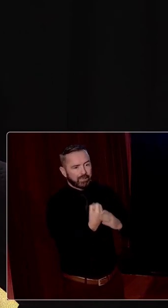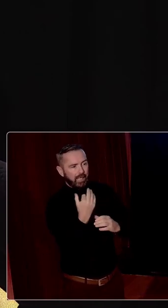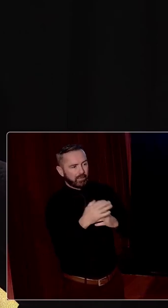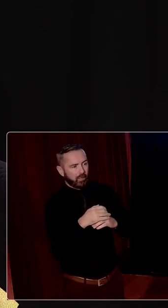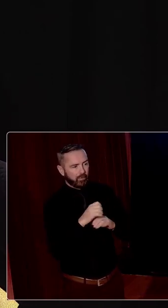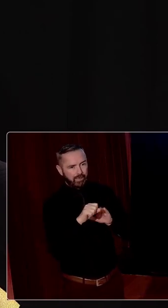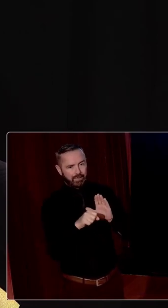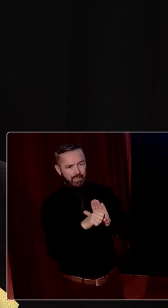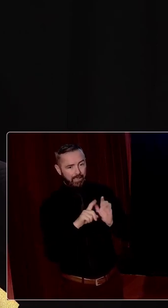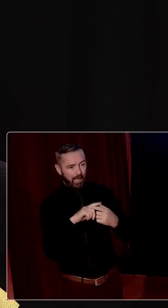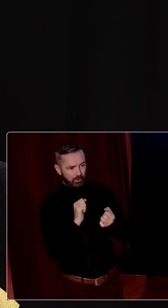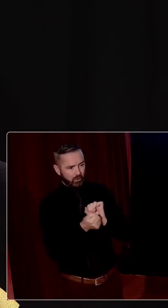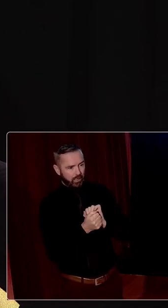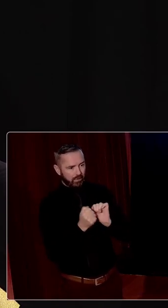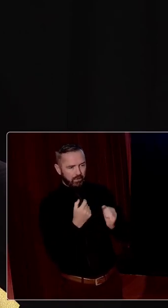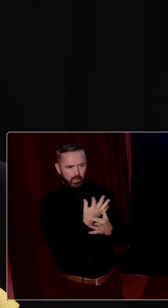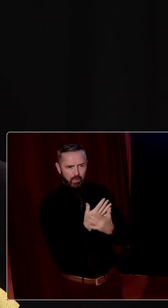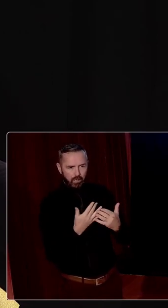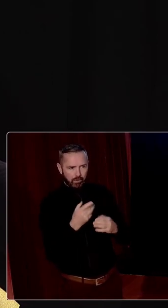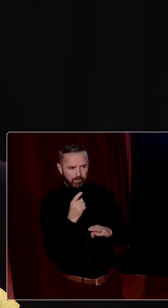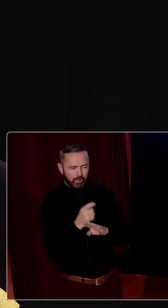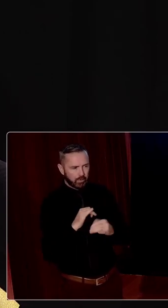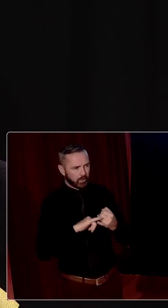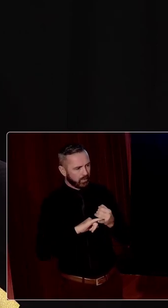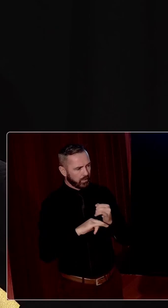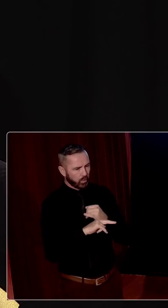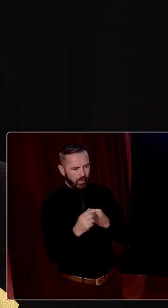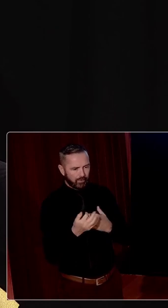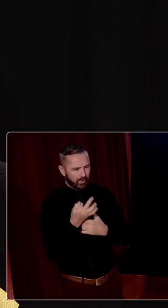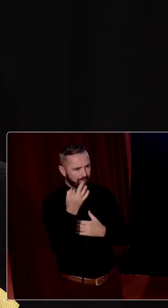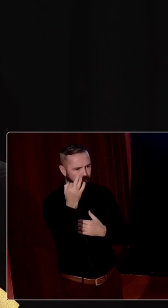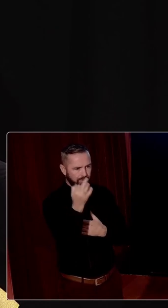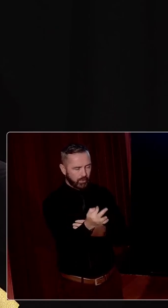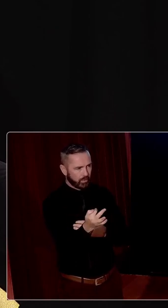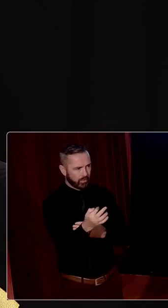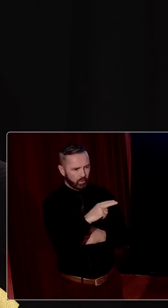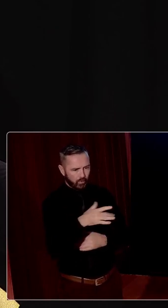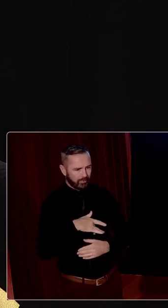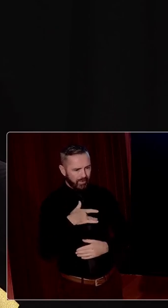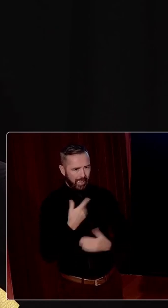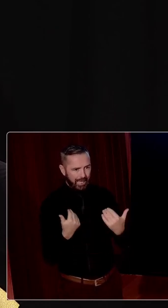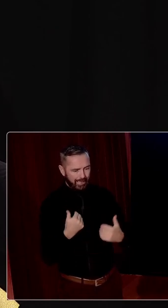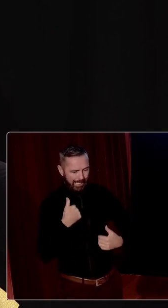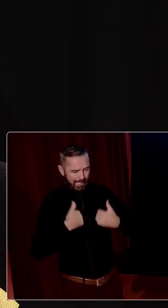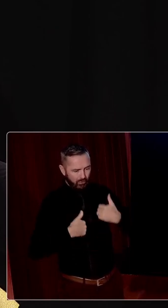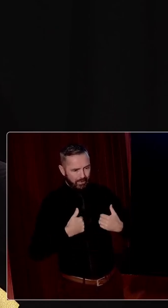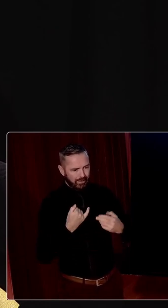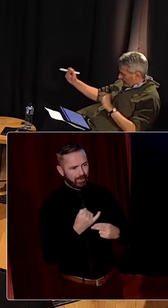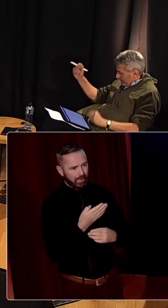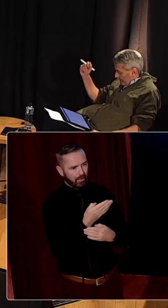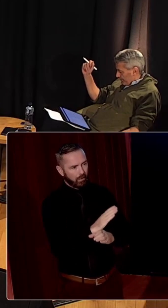about. There are an awful lot who just do not have that future and who do not feel they have any stake in the country.